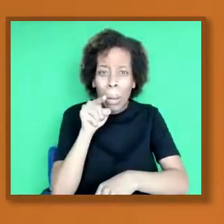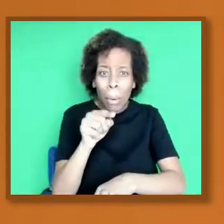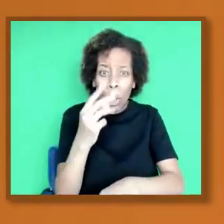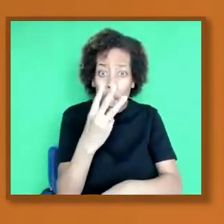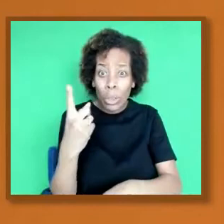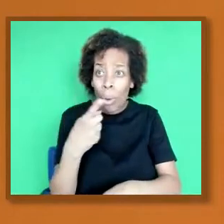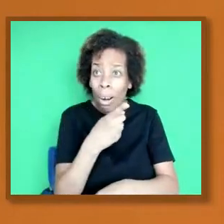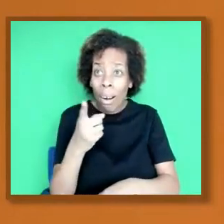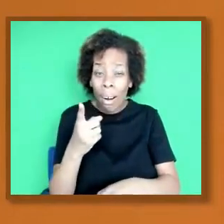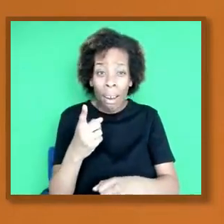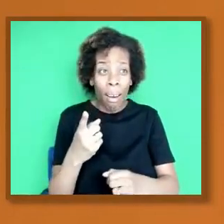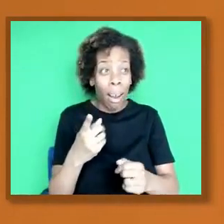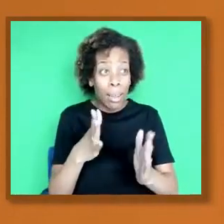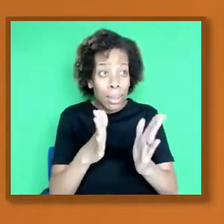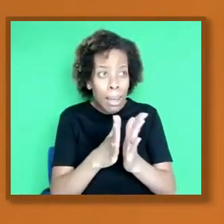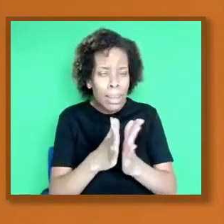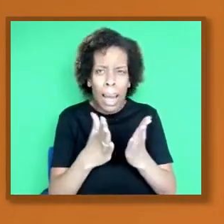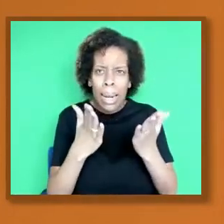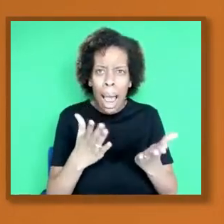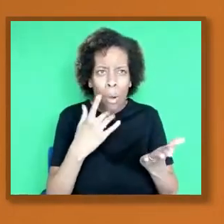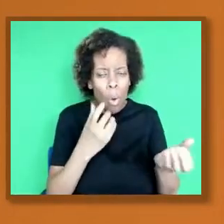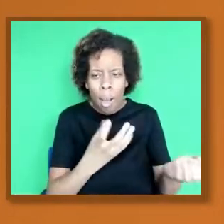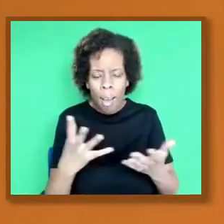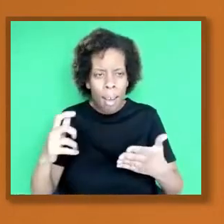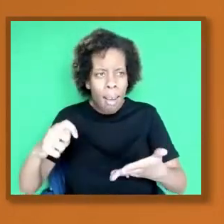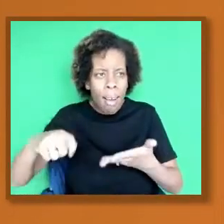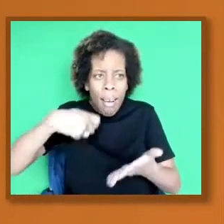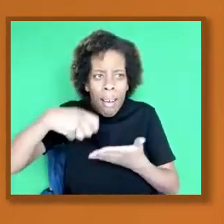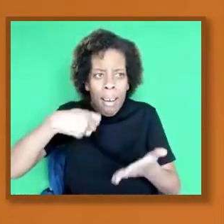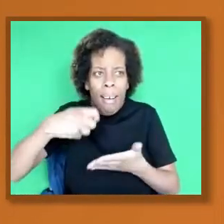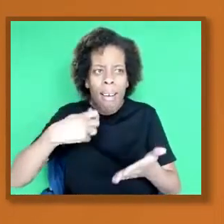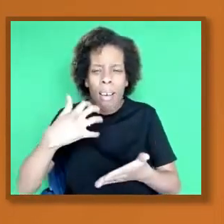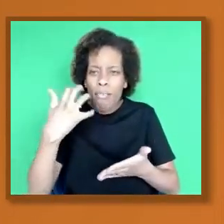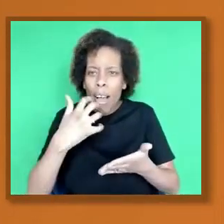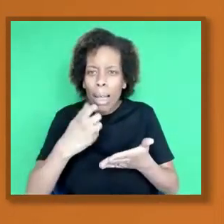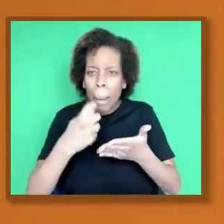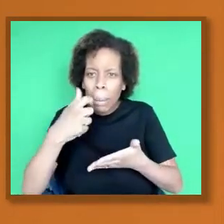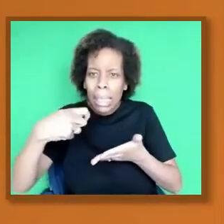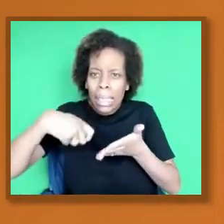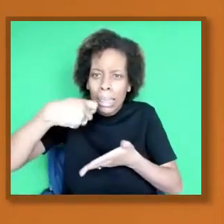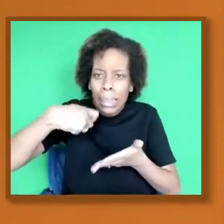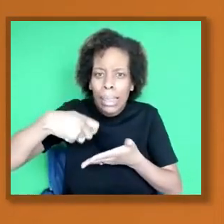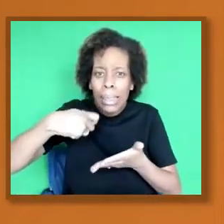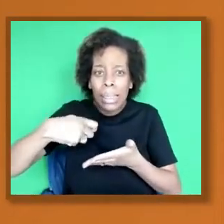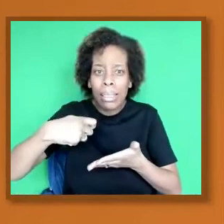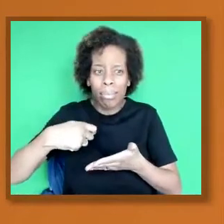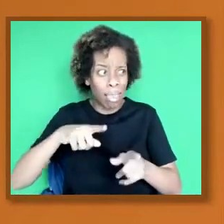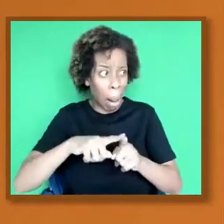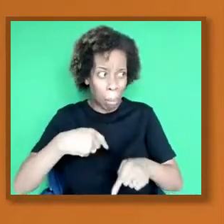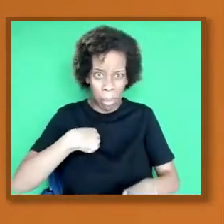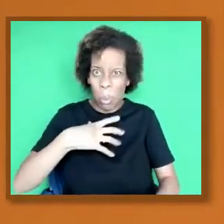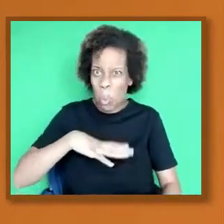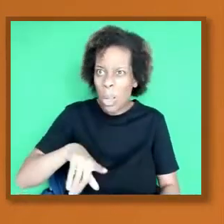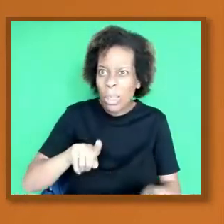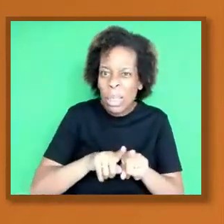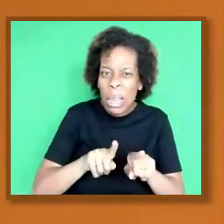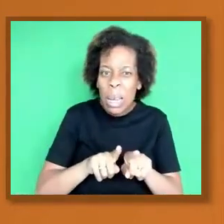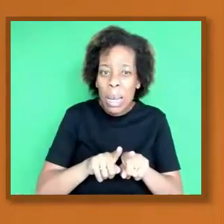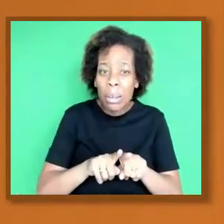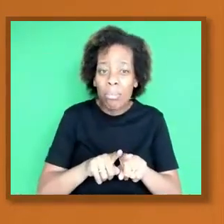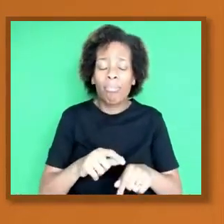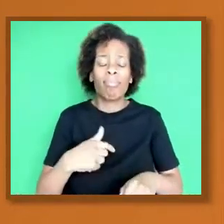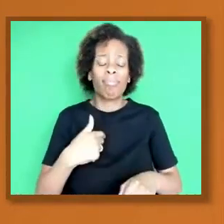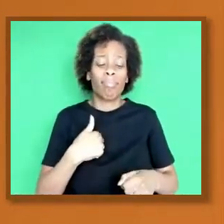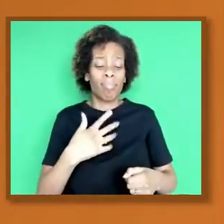rice and peas like me, and other things. But I just want to say, you know,